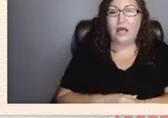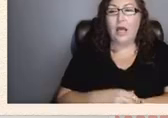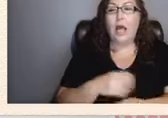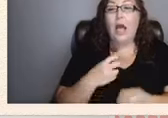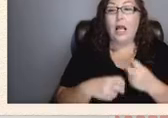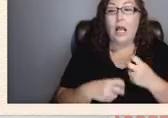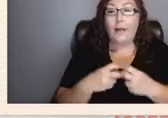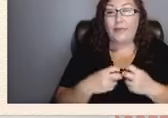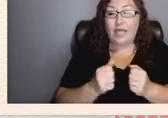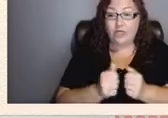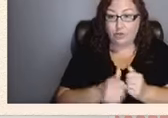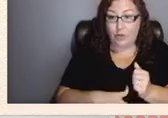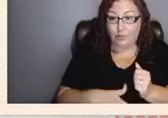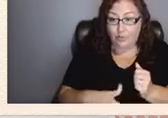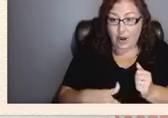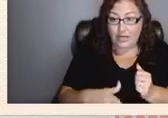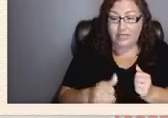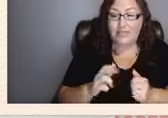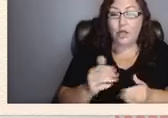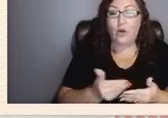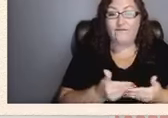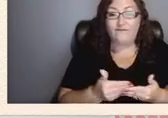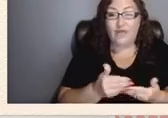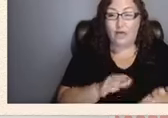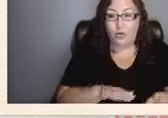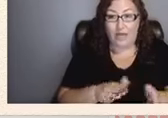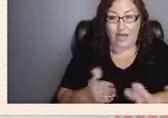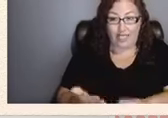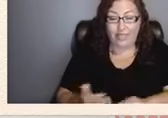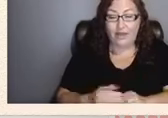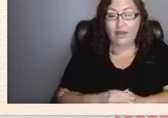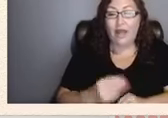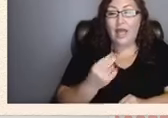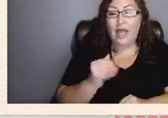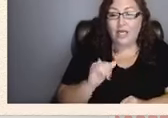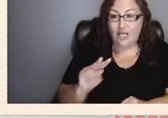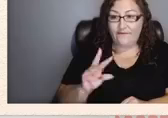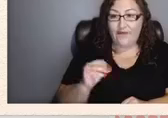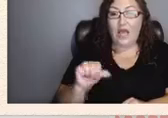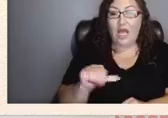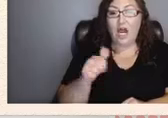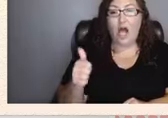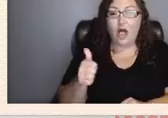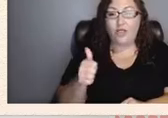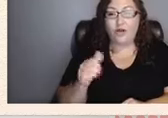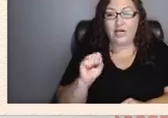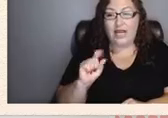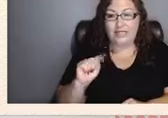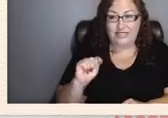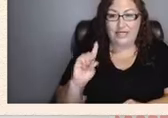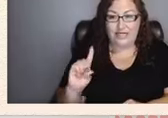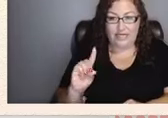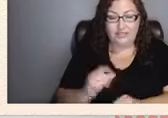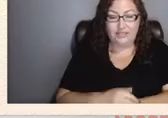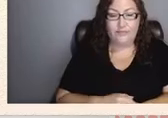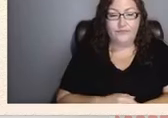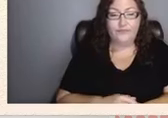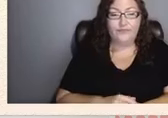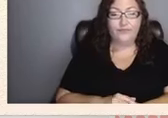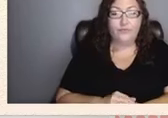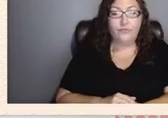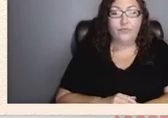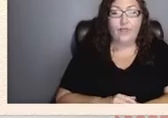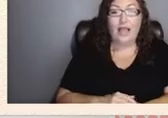or fetal death HIV and other sexually transmitted diseases cancer